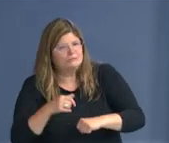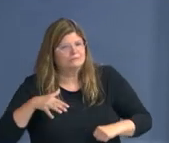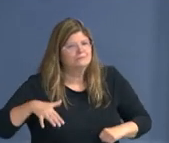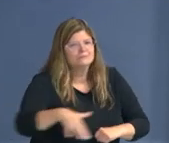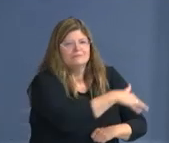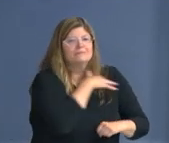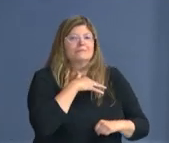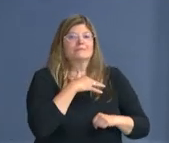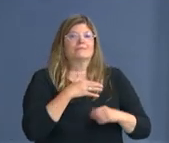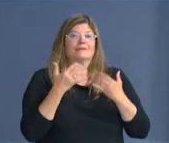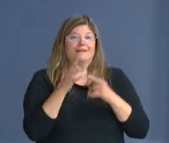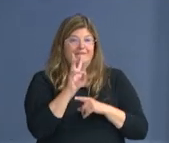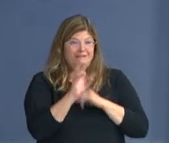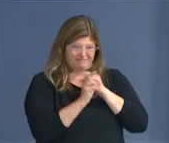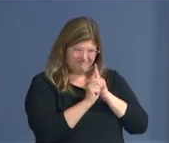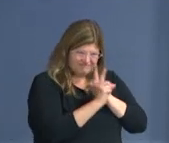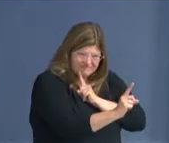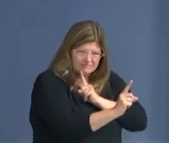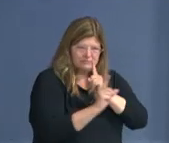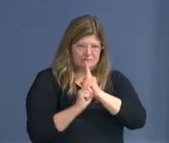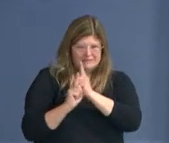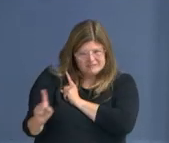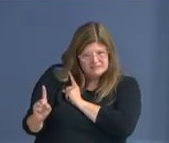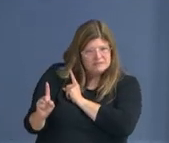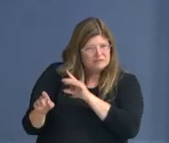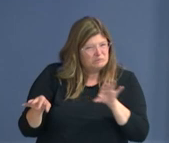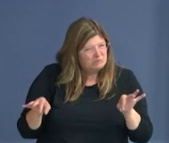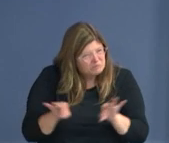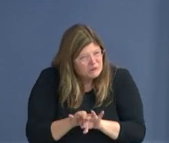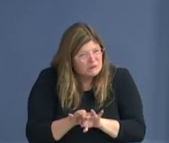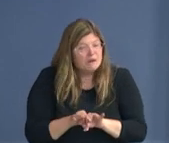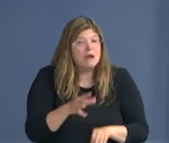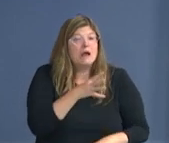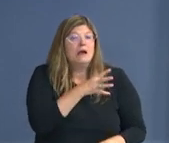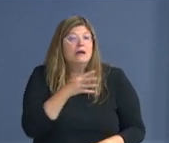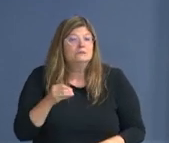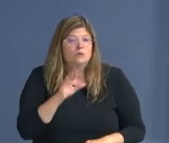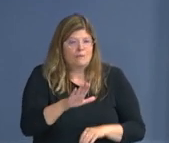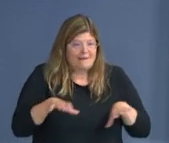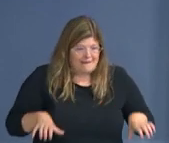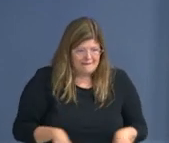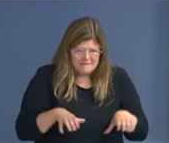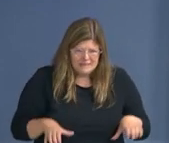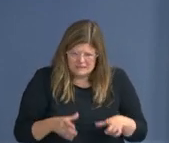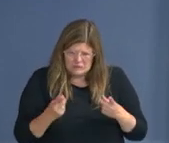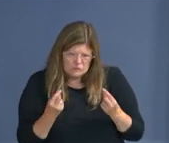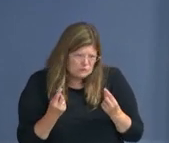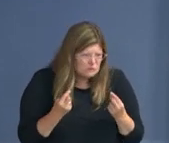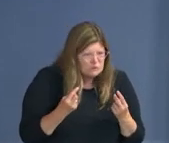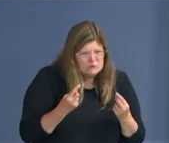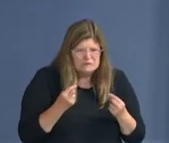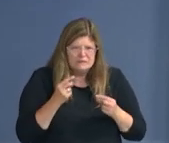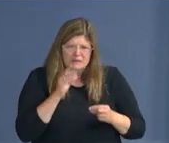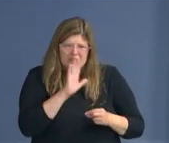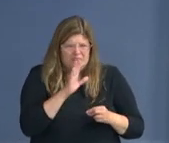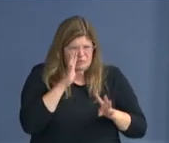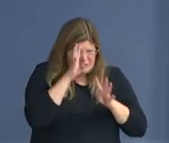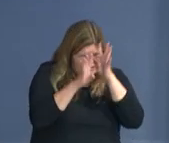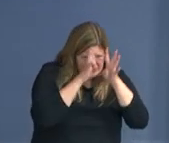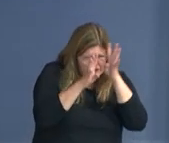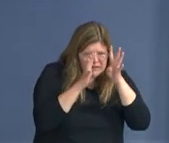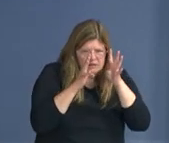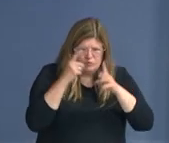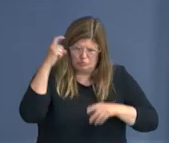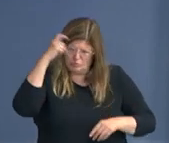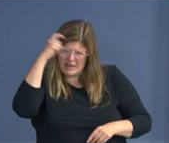you and other people, and to choose your activities wisely. When you go out, ask yourself, do I really